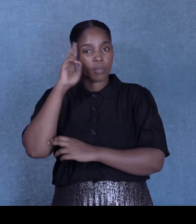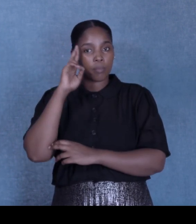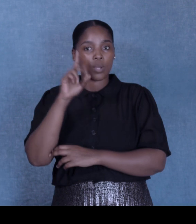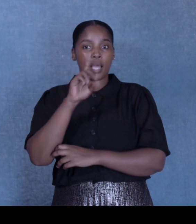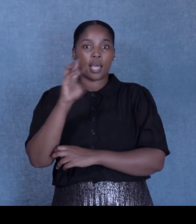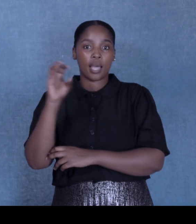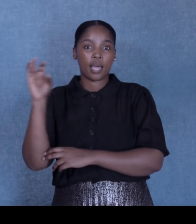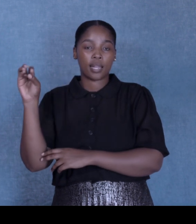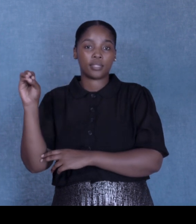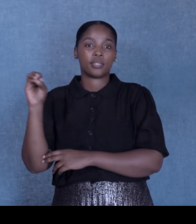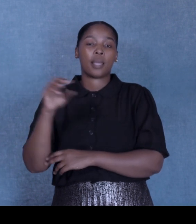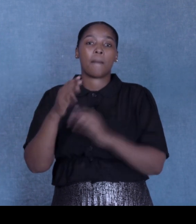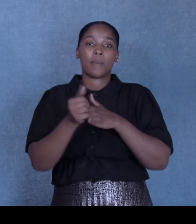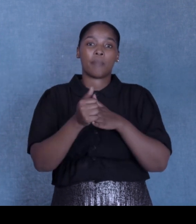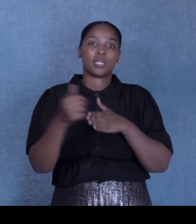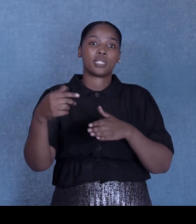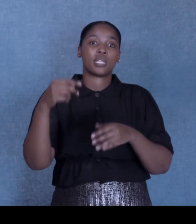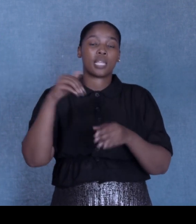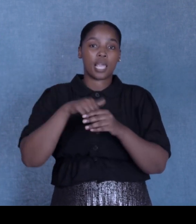we have about 100 members in Queenstown.